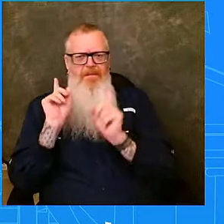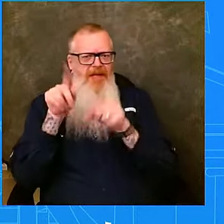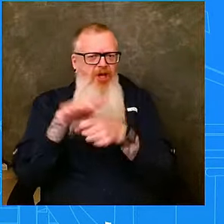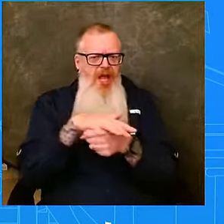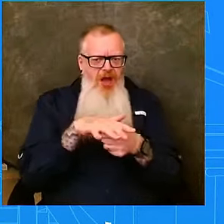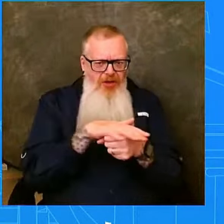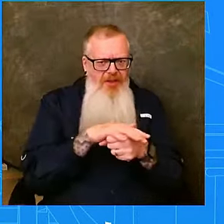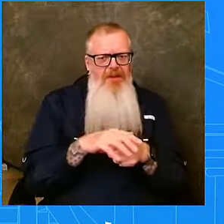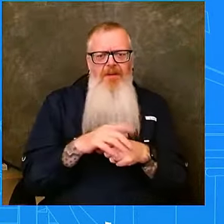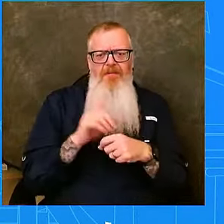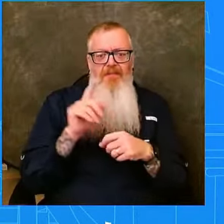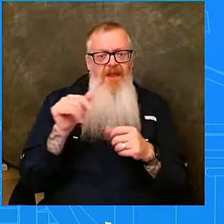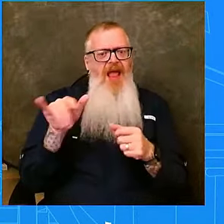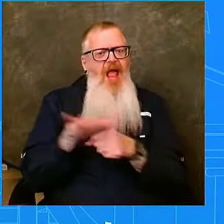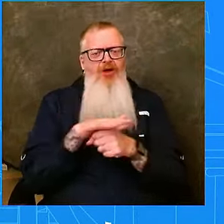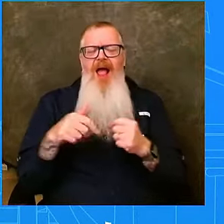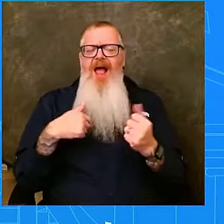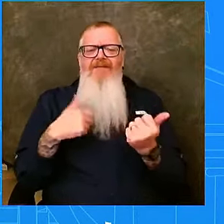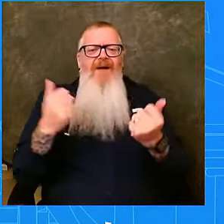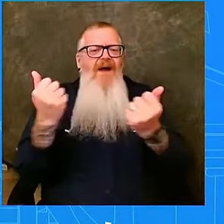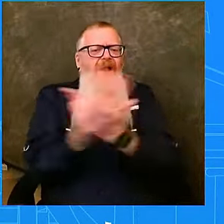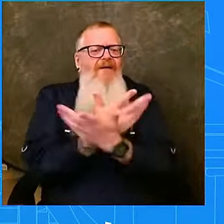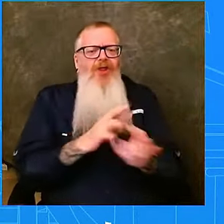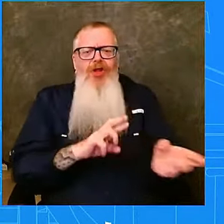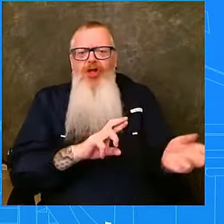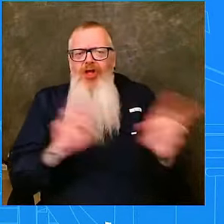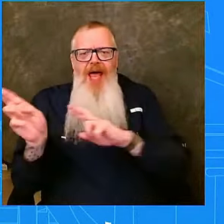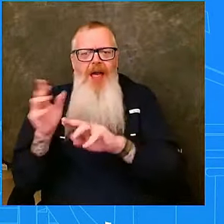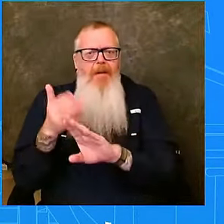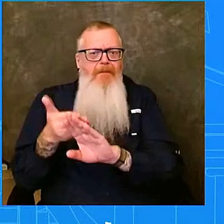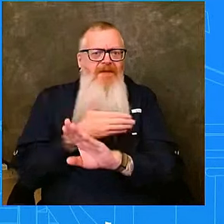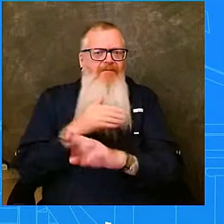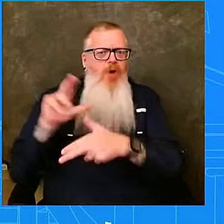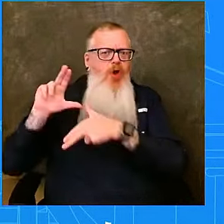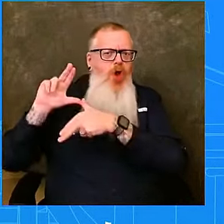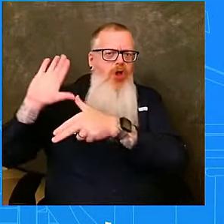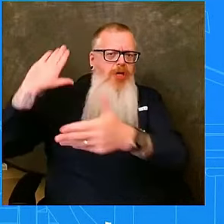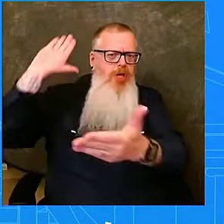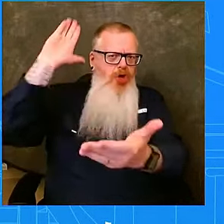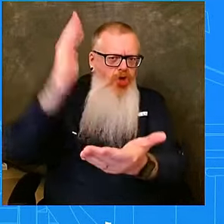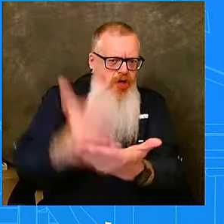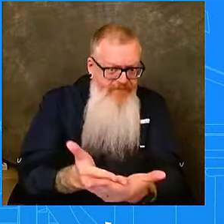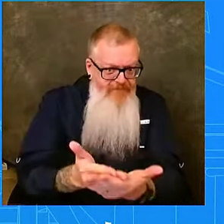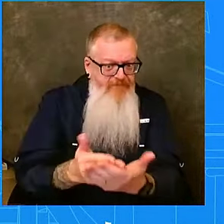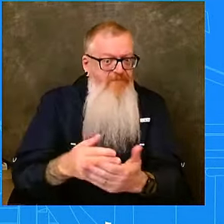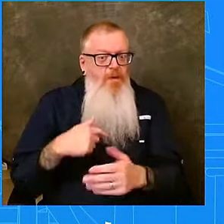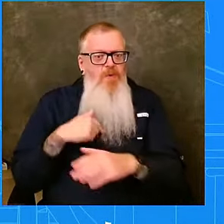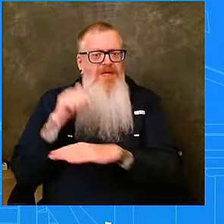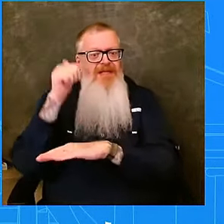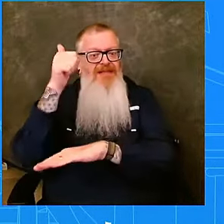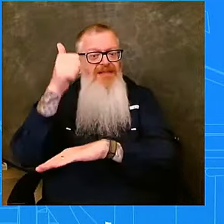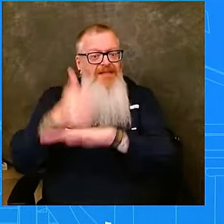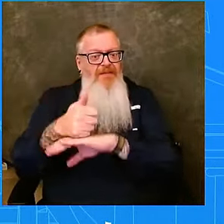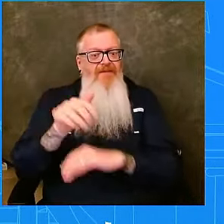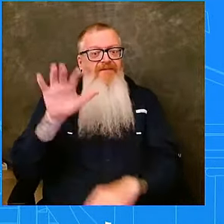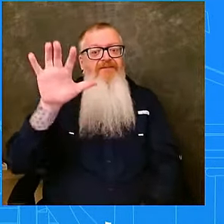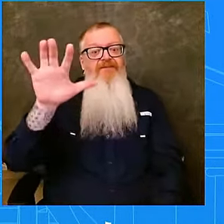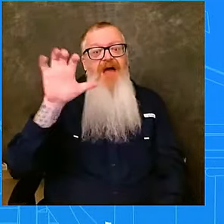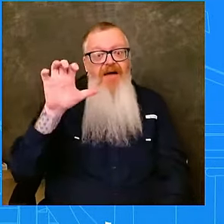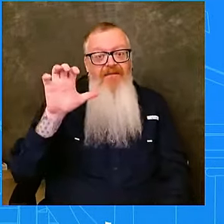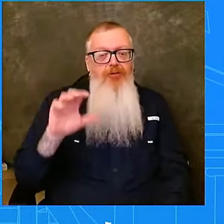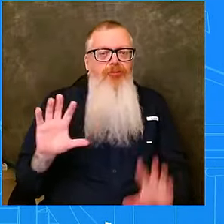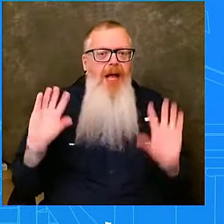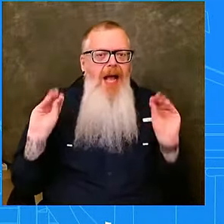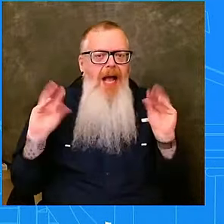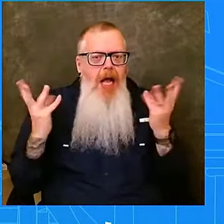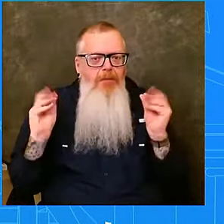staged over 500 ambulances, and the search and rescue teams include high-water vehicles and air assets, as well as